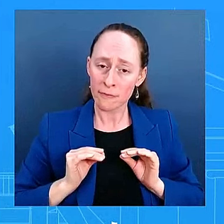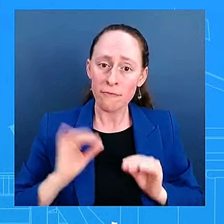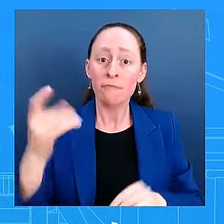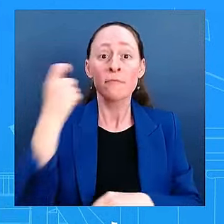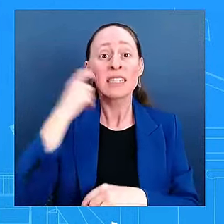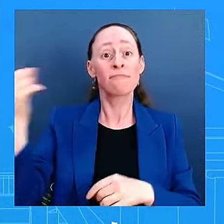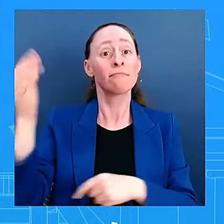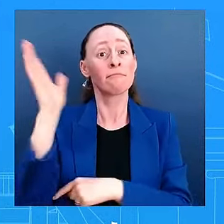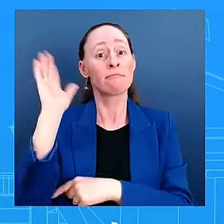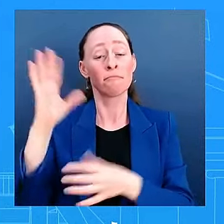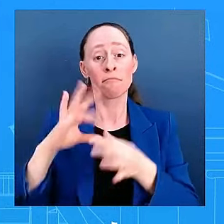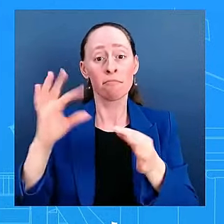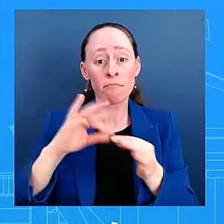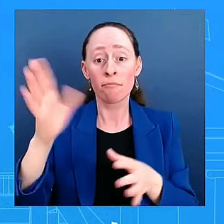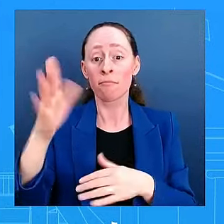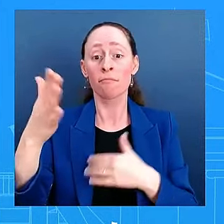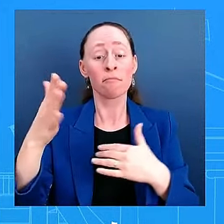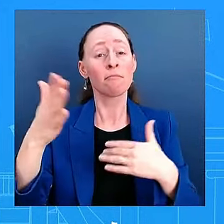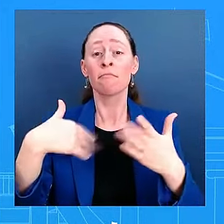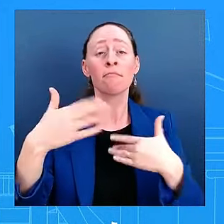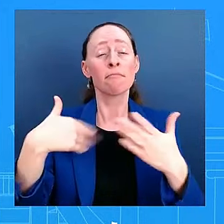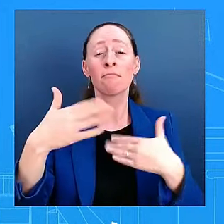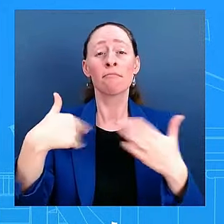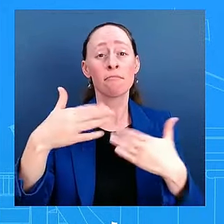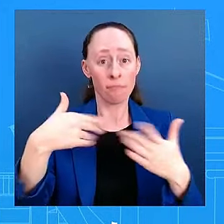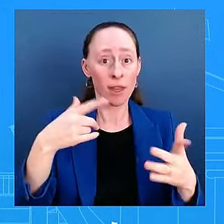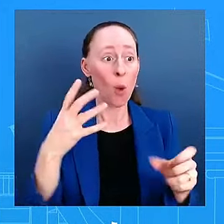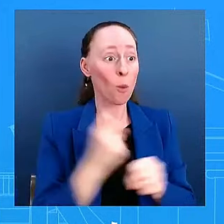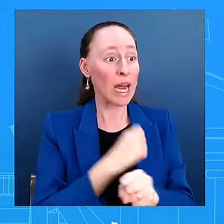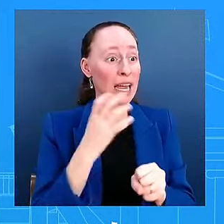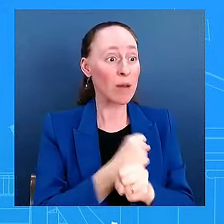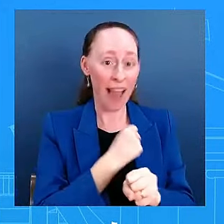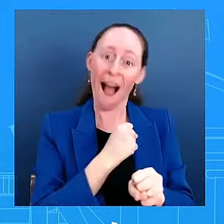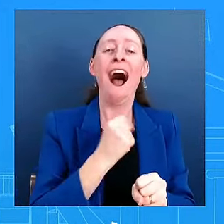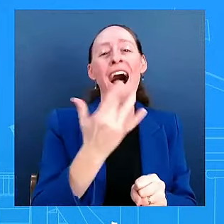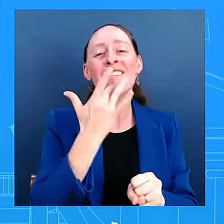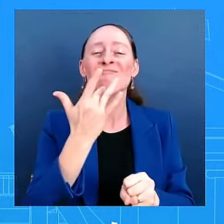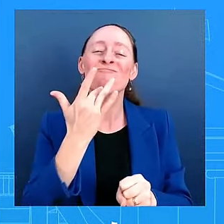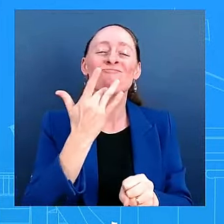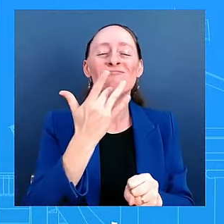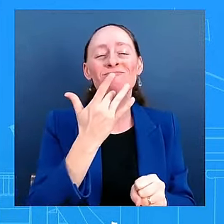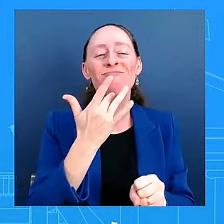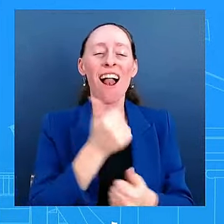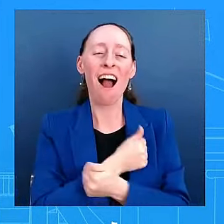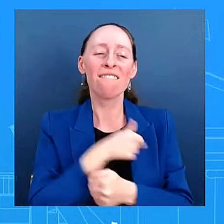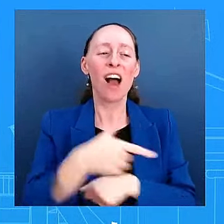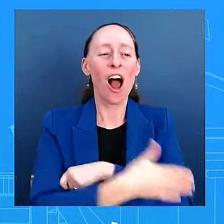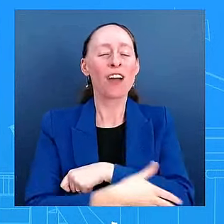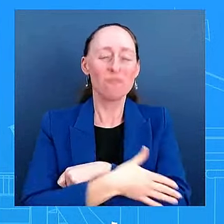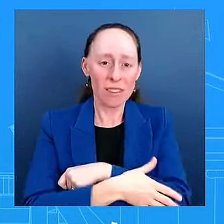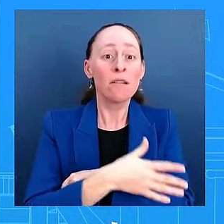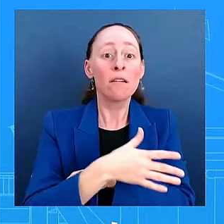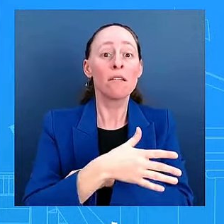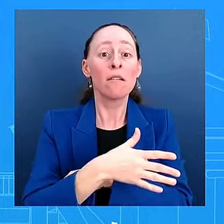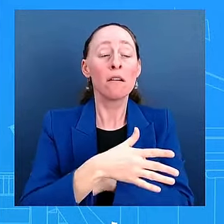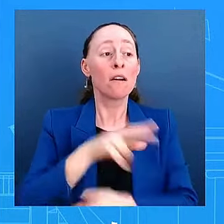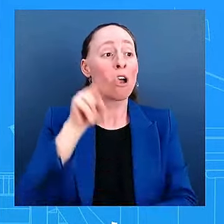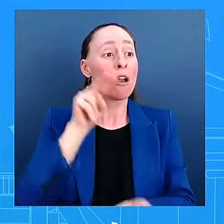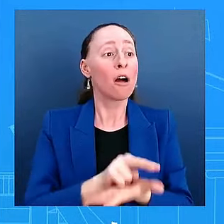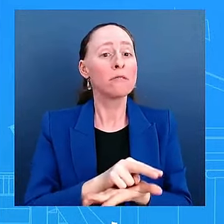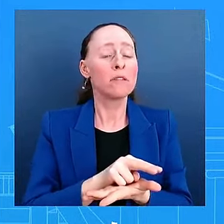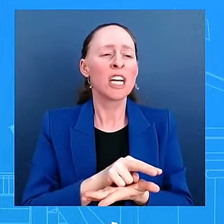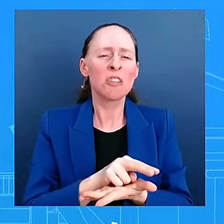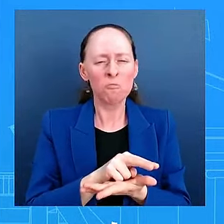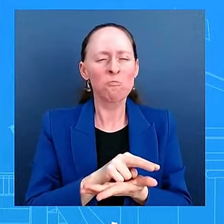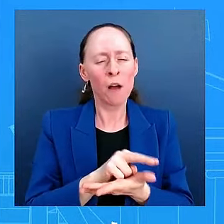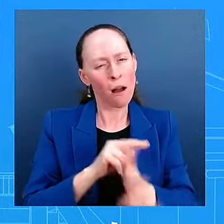when you win. And you can't love your neighbor only when you agree. The President also spoke to the importance of